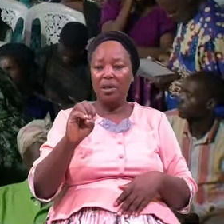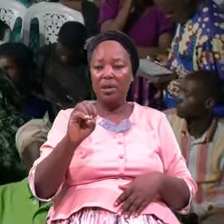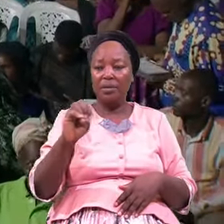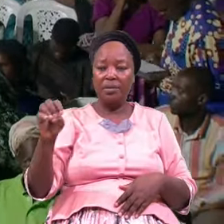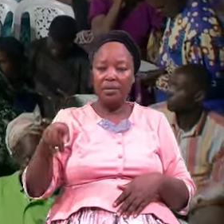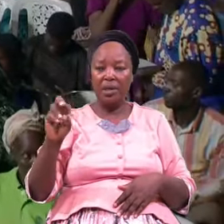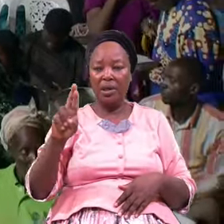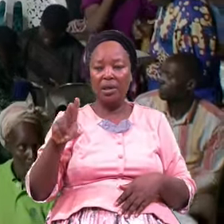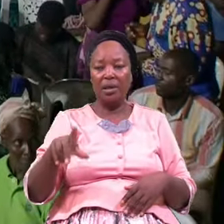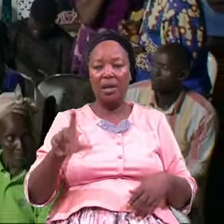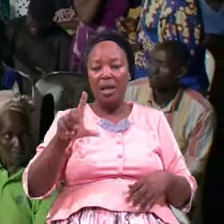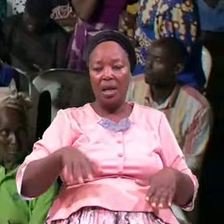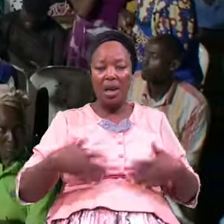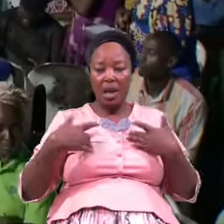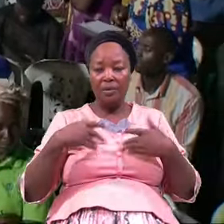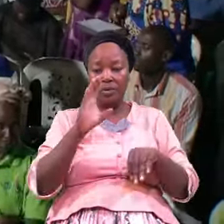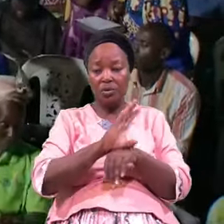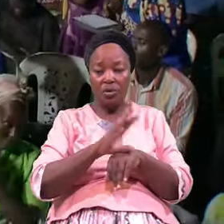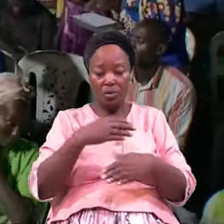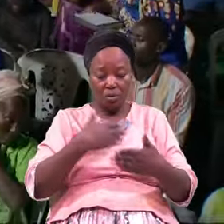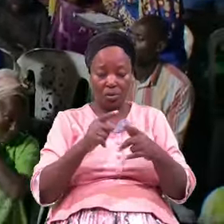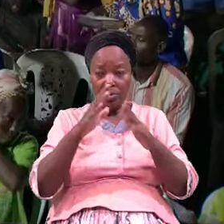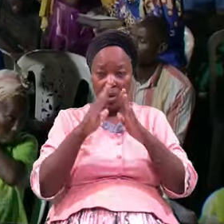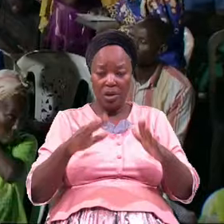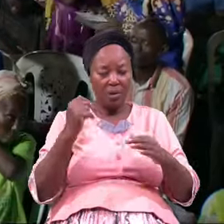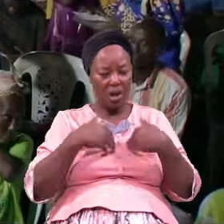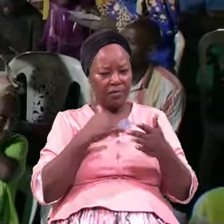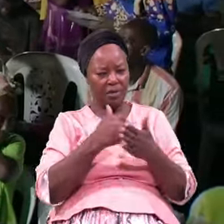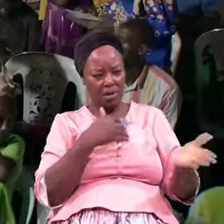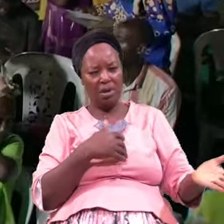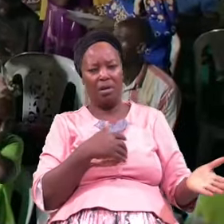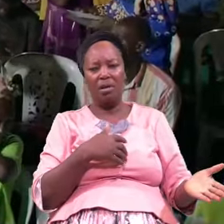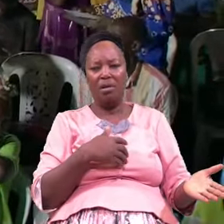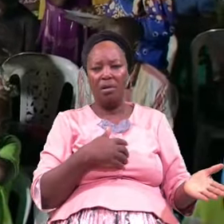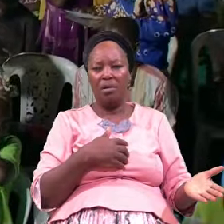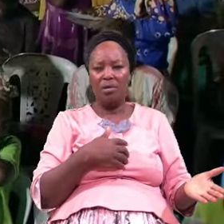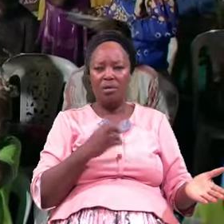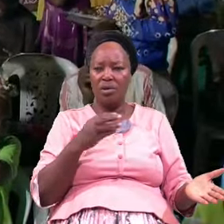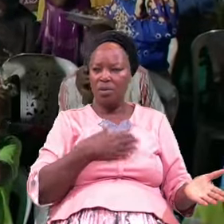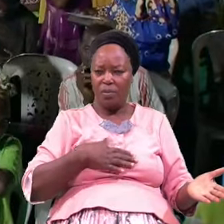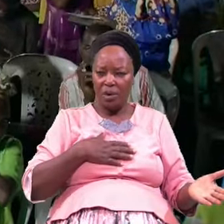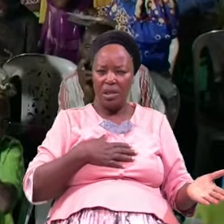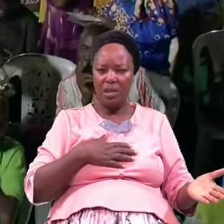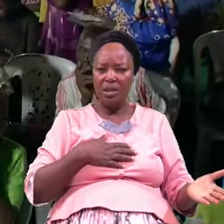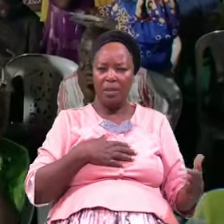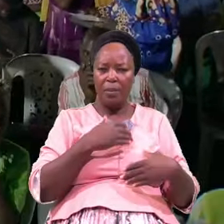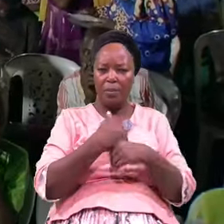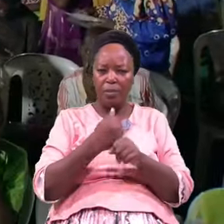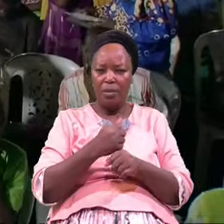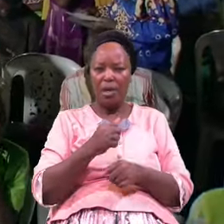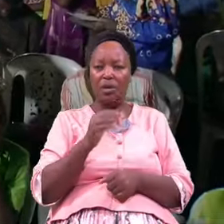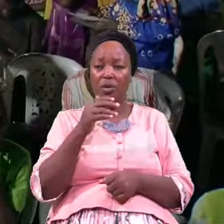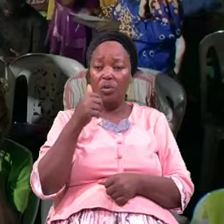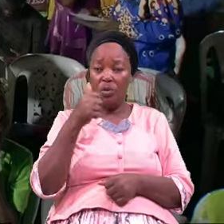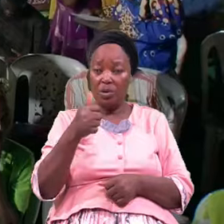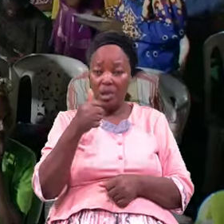In Cameroon Here You Have It In All The Regions In The Far